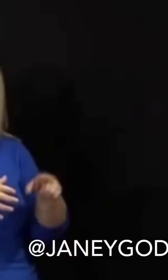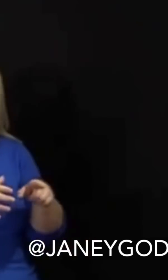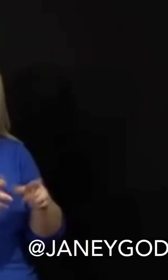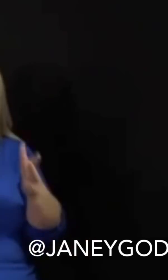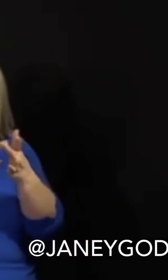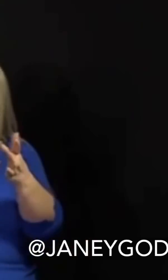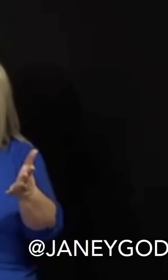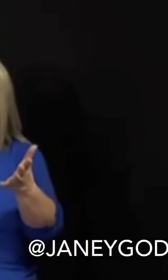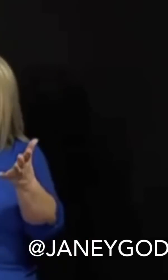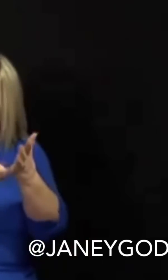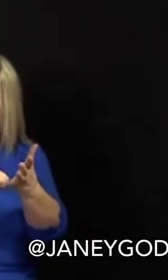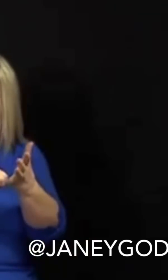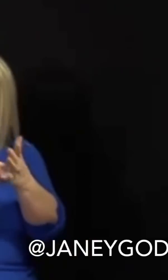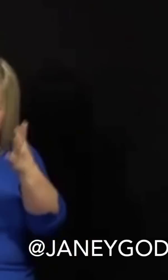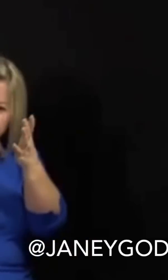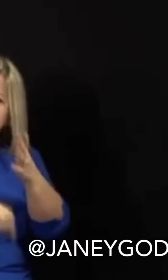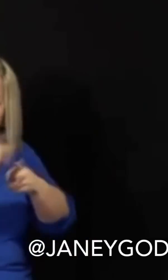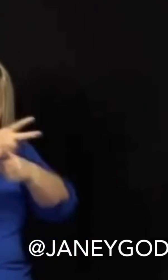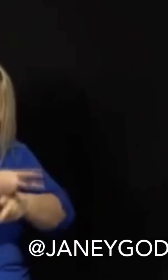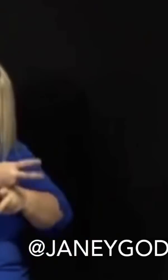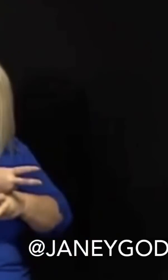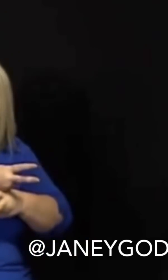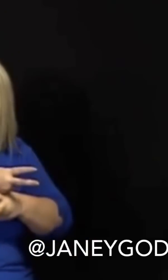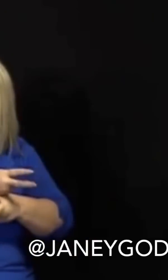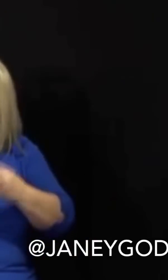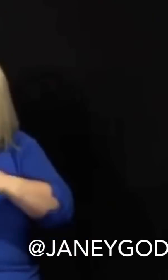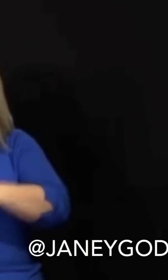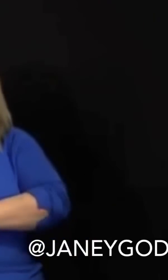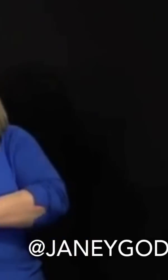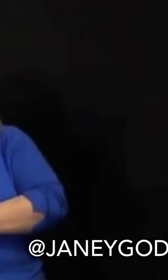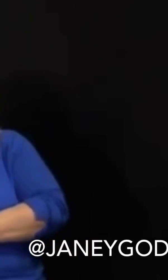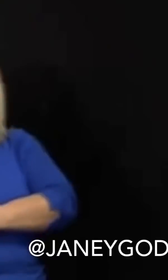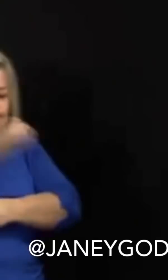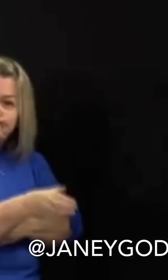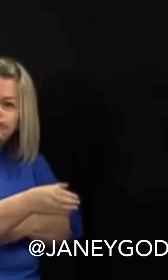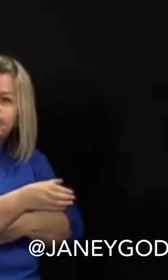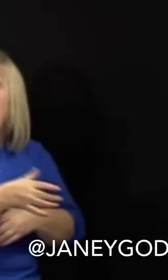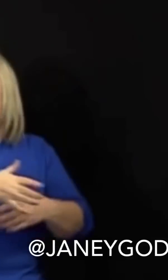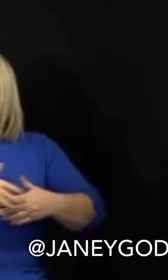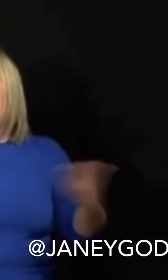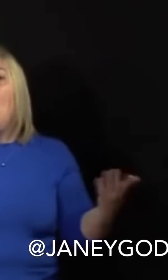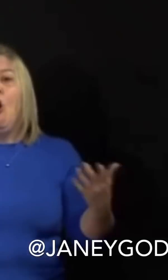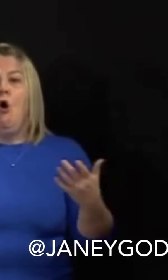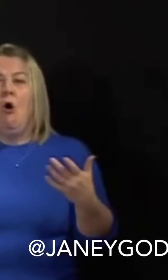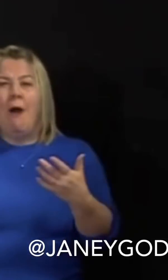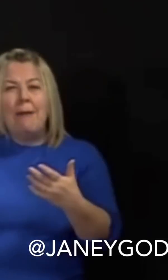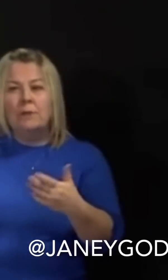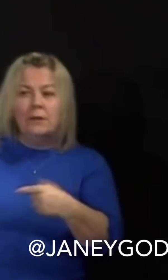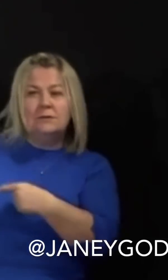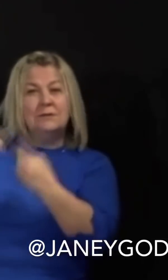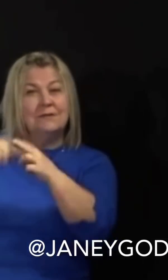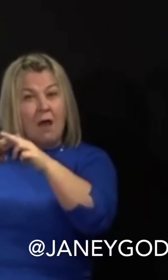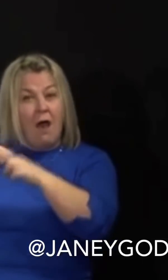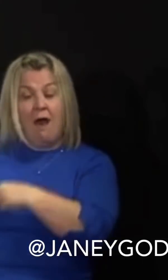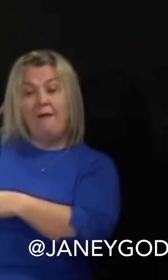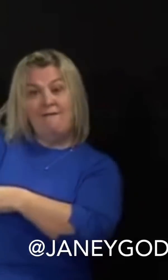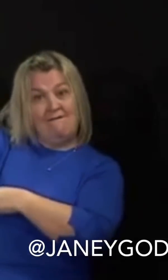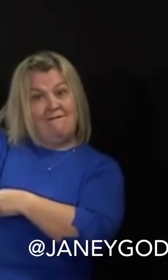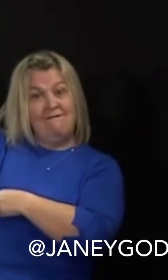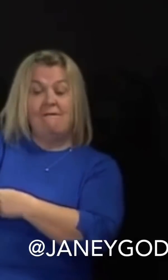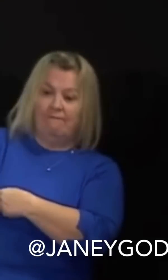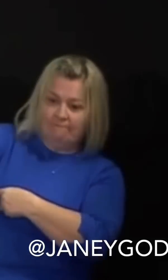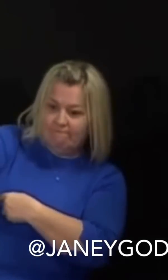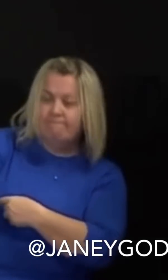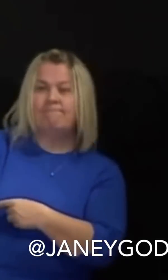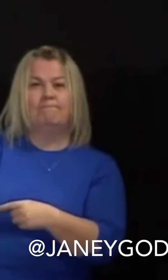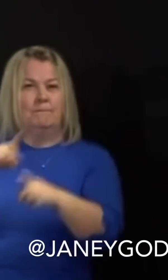video on the WhatsApp group, it's me arguing with a woman with leggings on. They were flesh-coloured. They do make her look naked. So aye, what